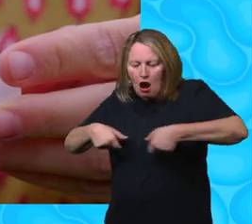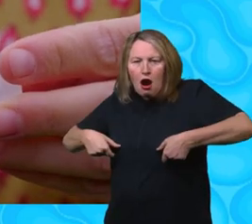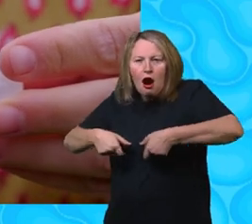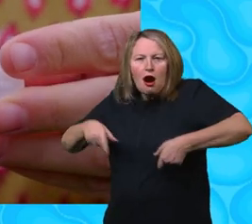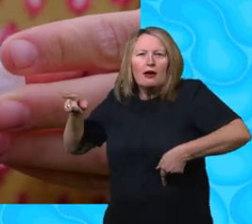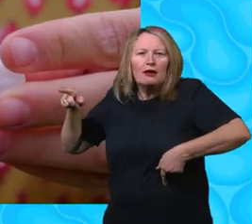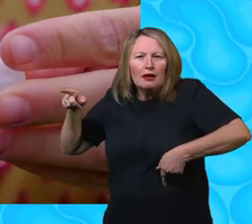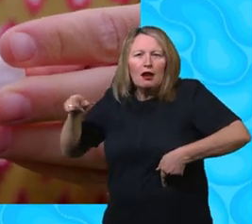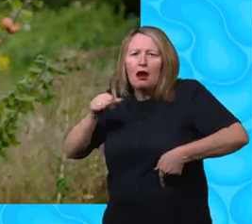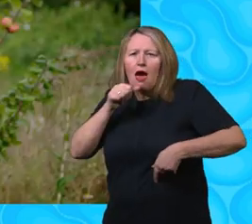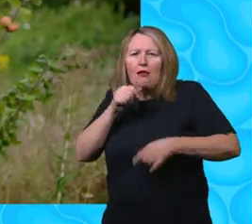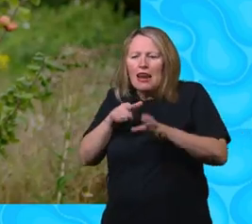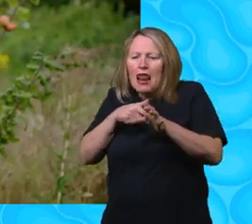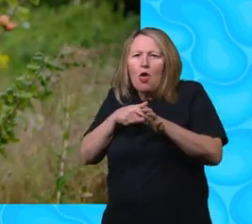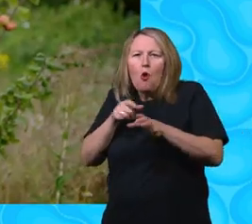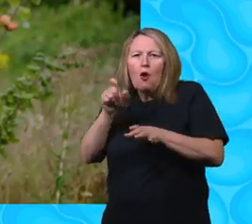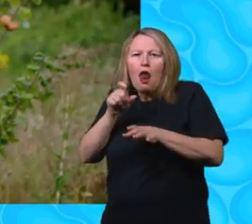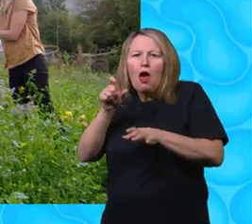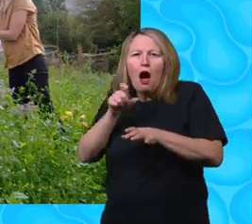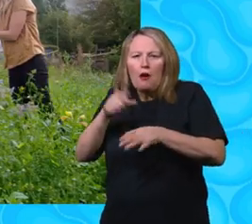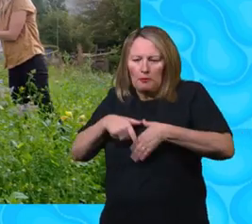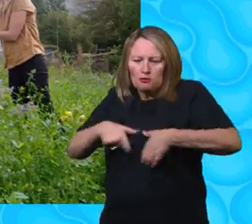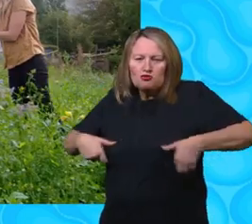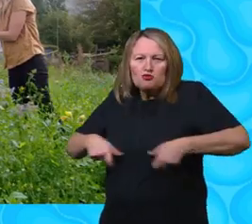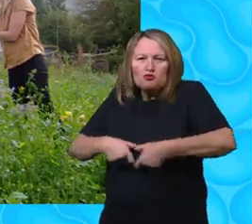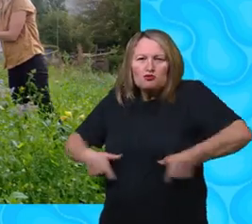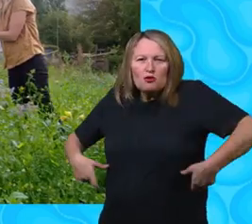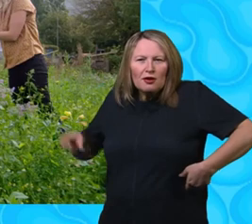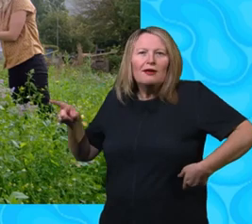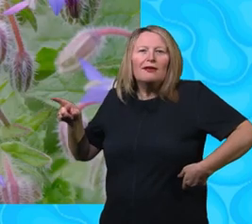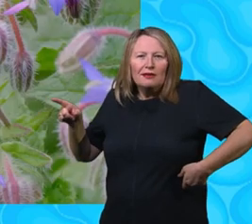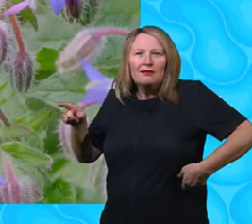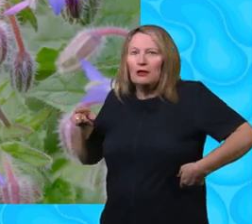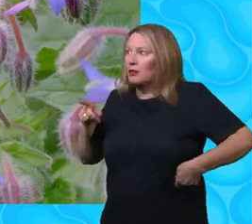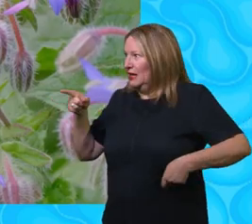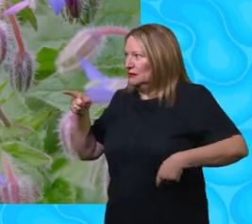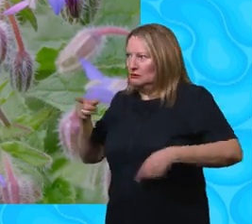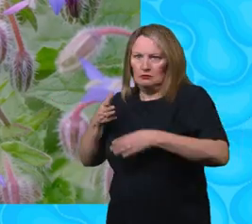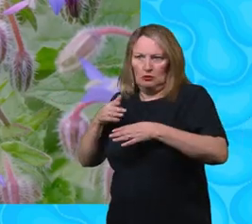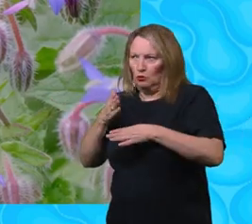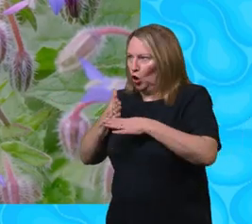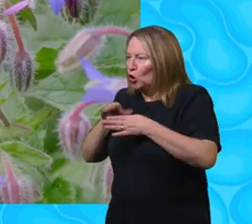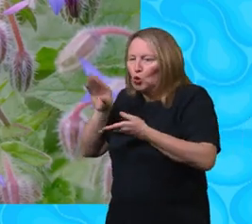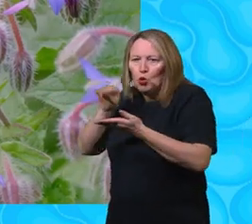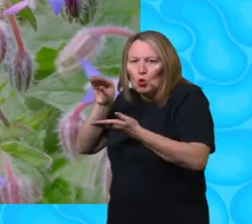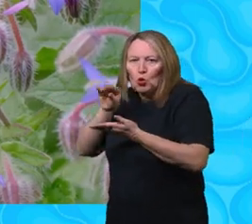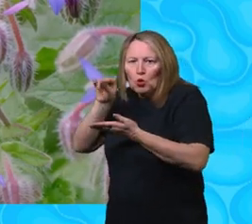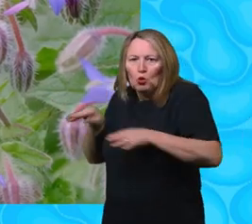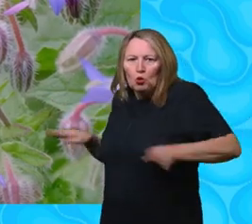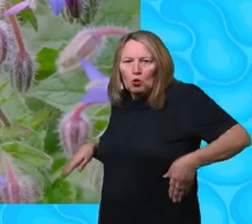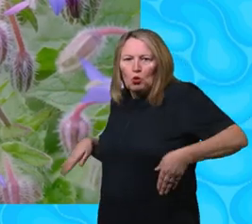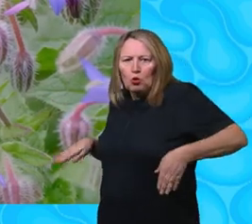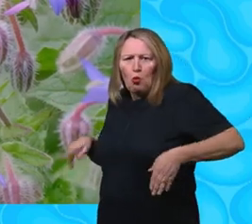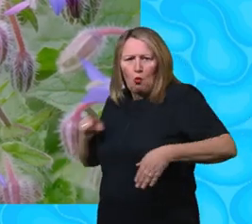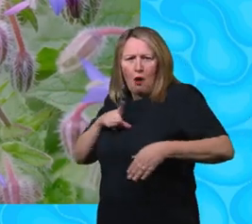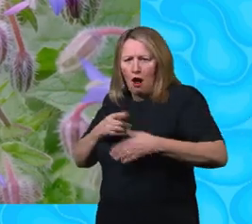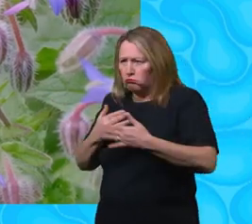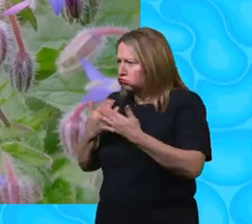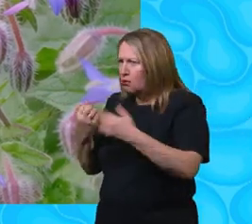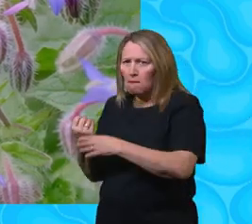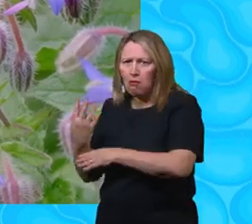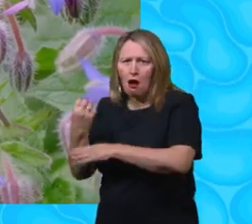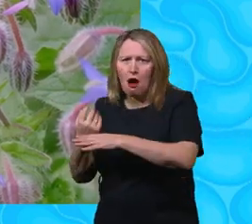hairs on its body. Oh, yeah. And this one is a worker. Why do you have so many plants and flowers here?